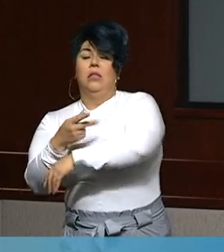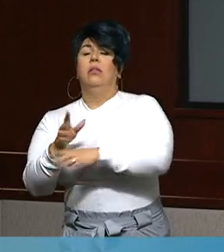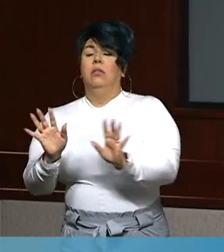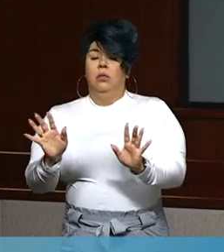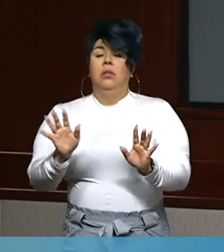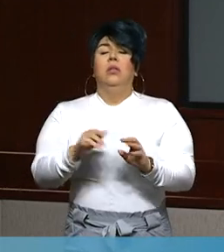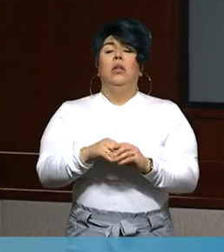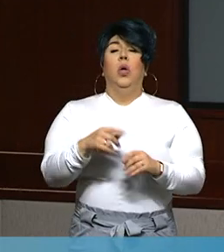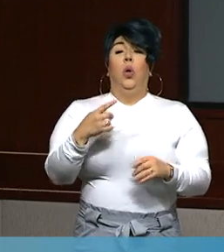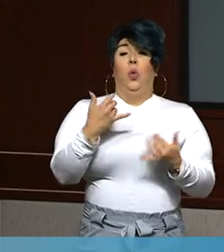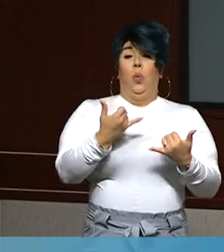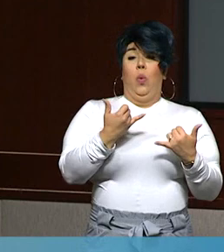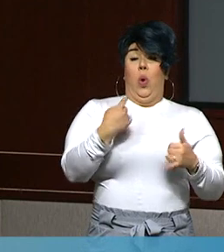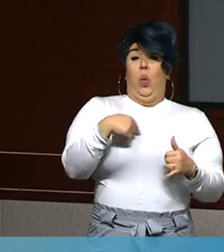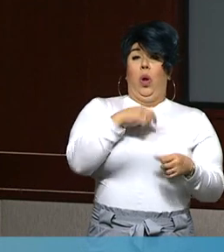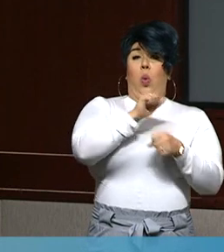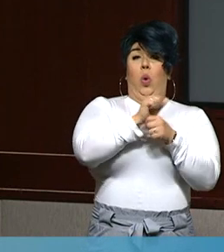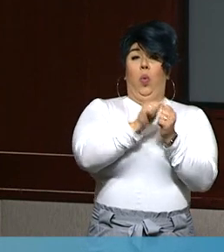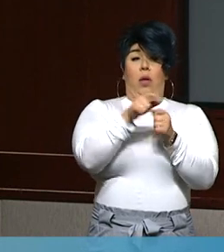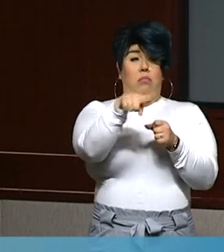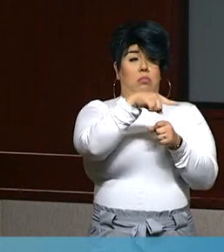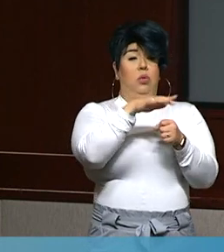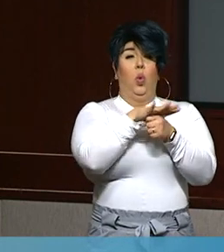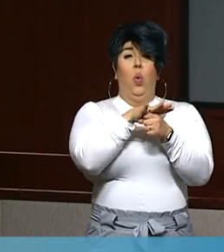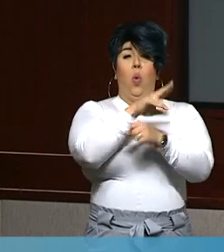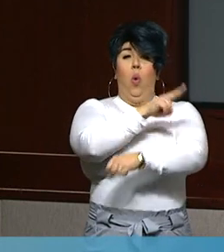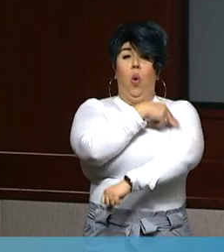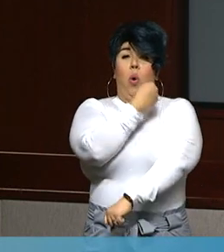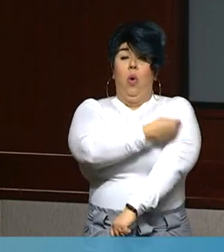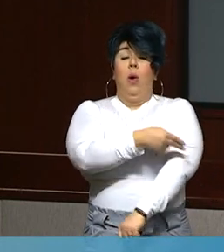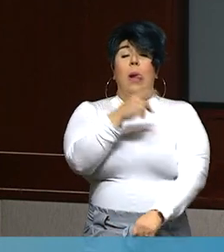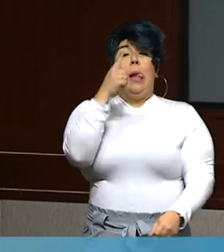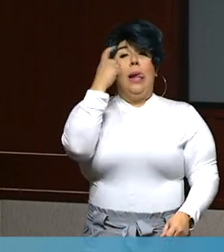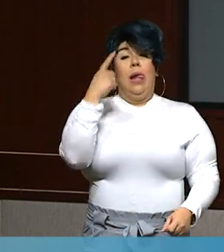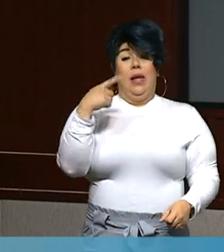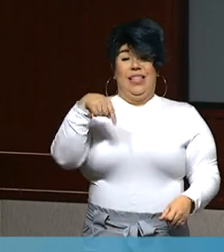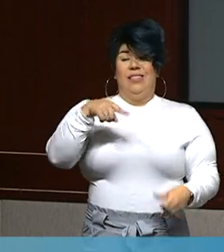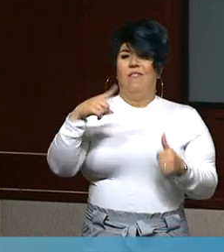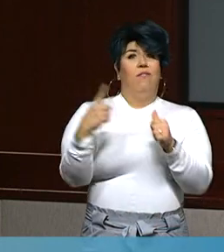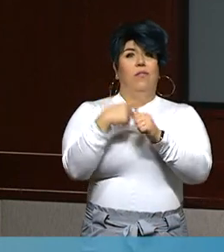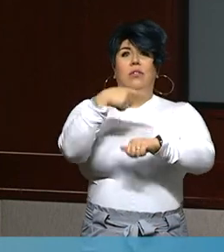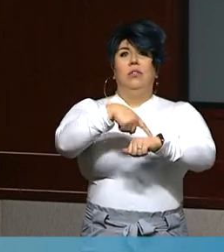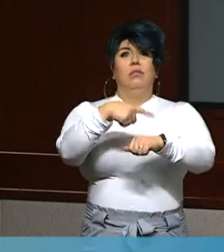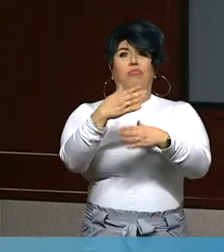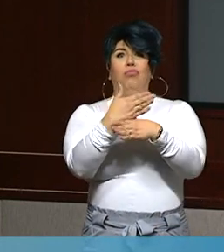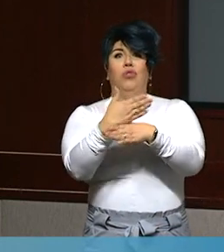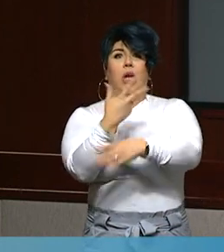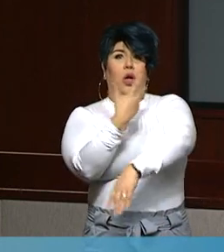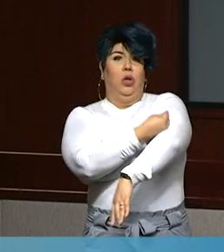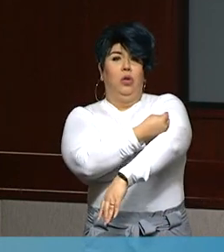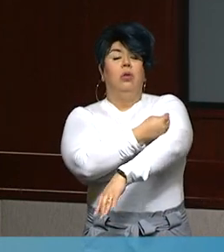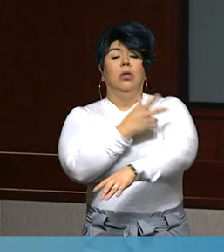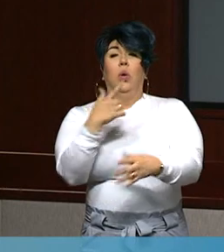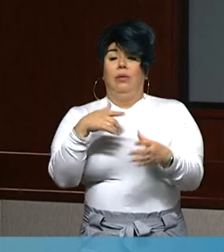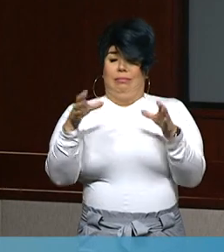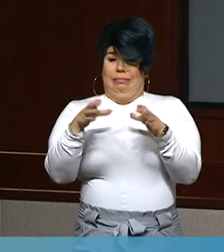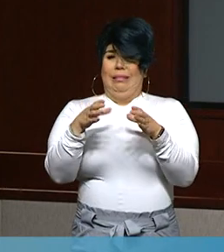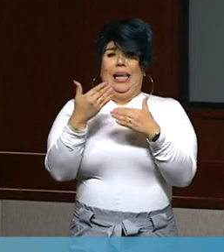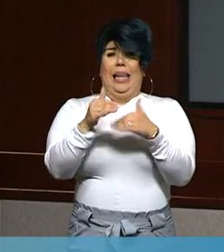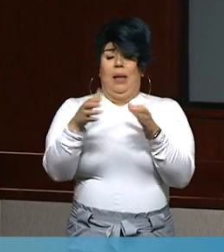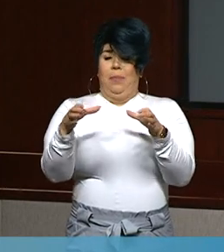closely with our community hospitals because this will be our first allocation is intended to go to